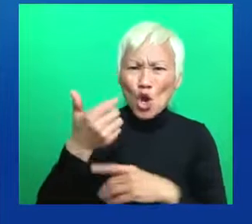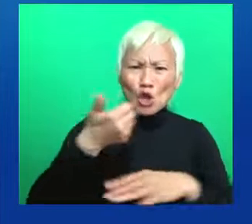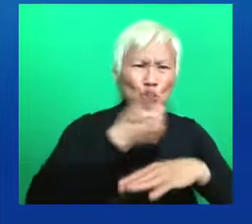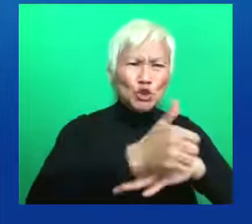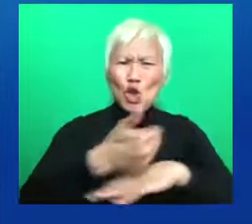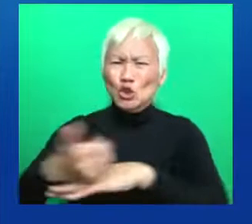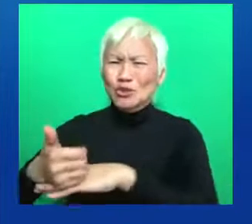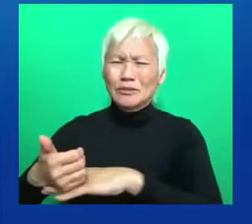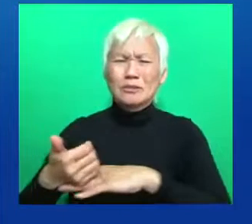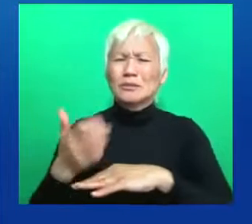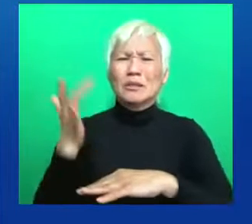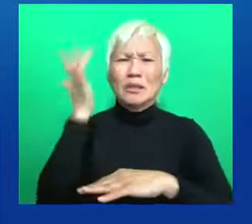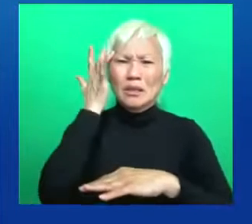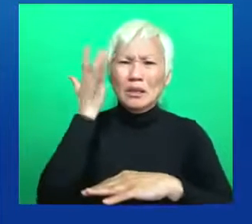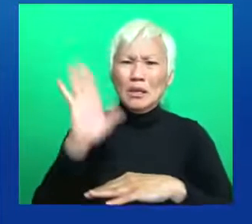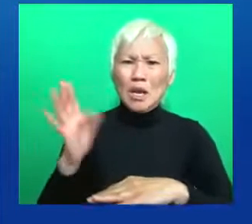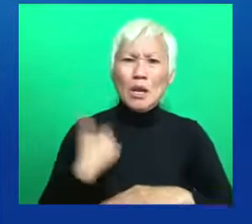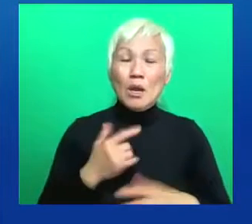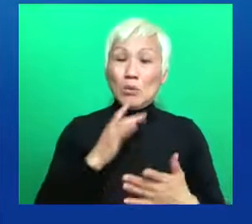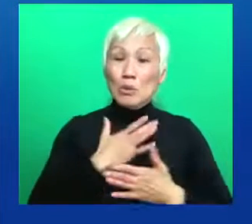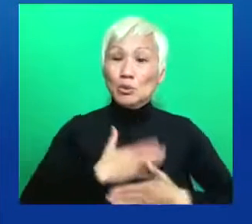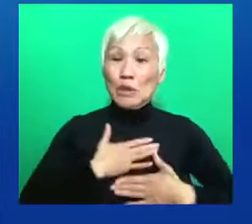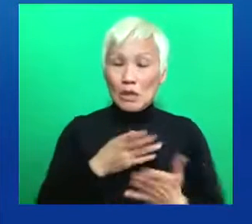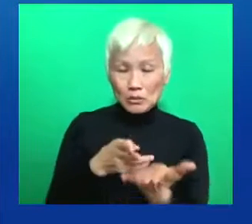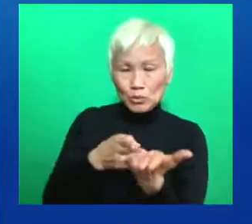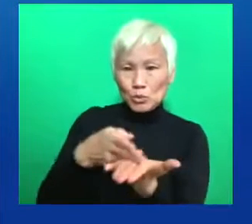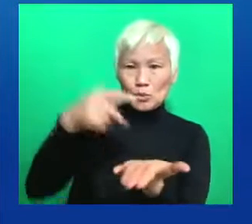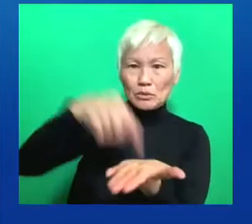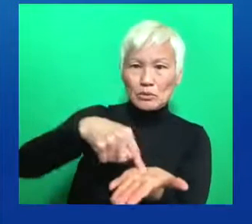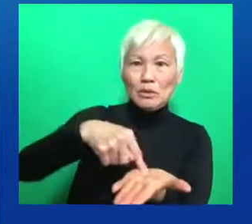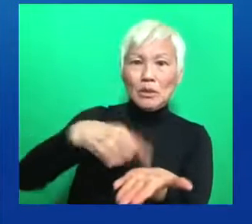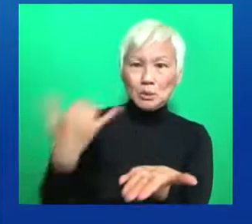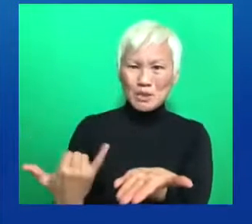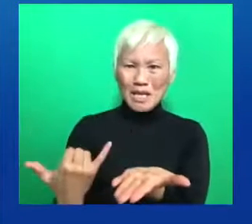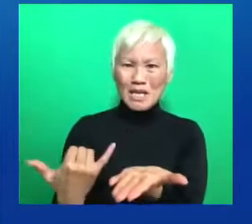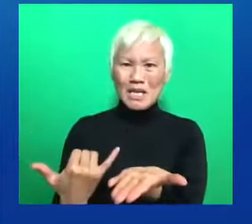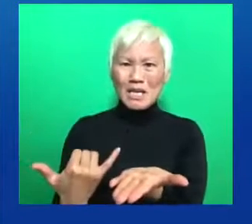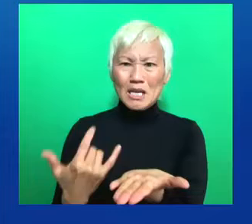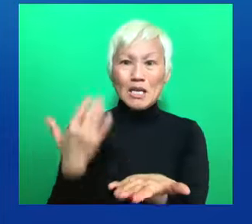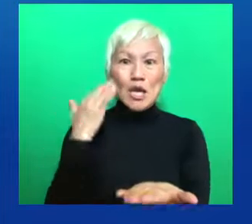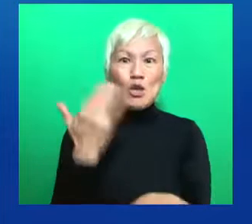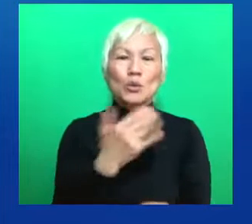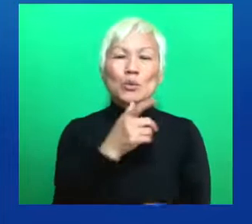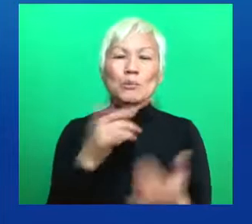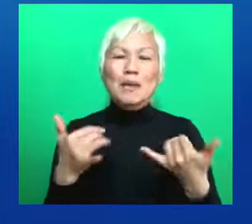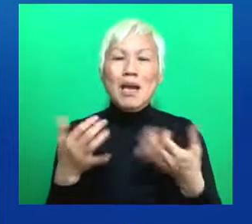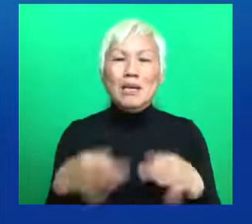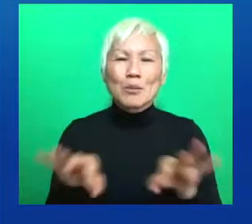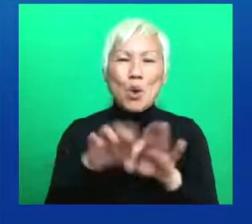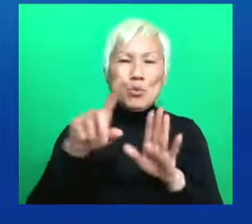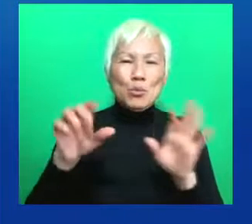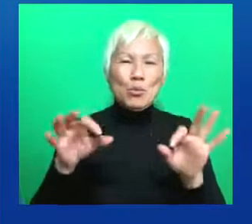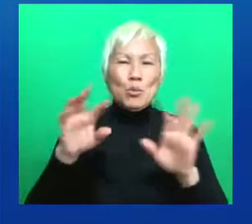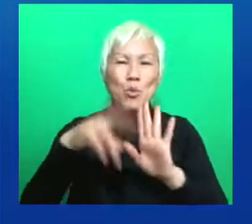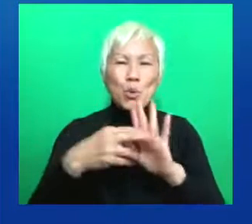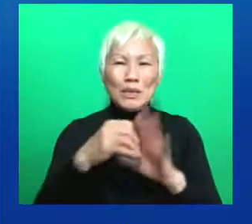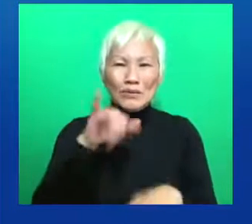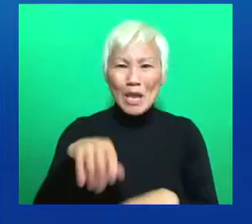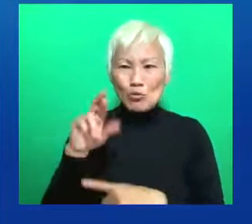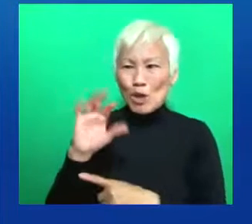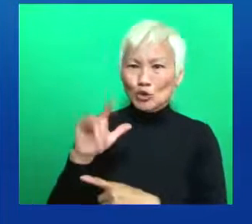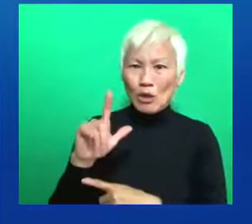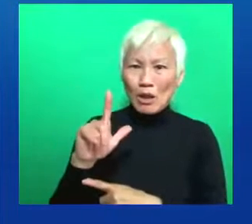No, the federal government played a precise role. And so now we have a chance to use that same attention to detail and